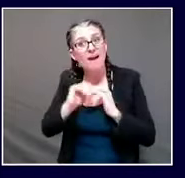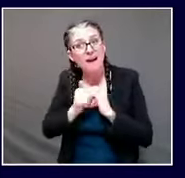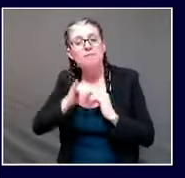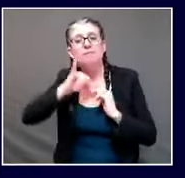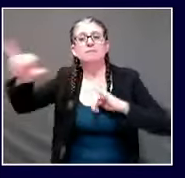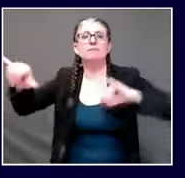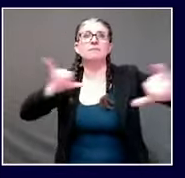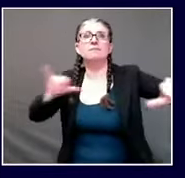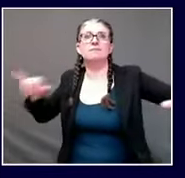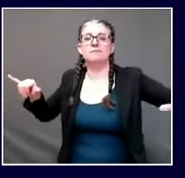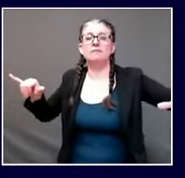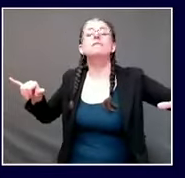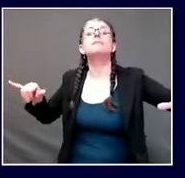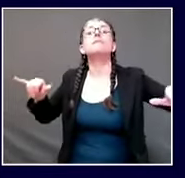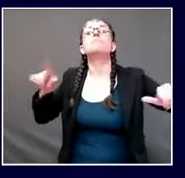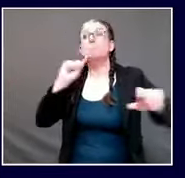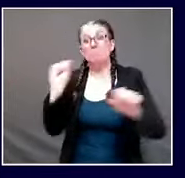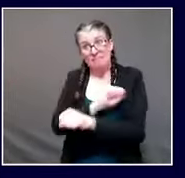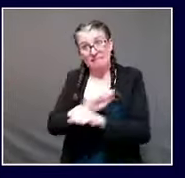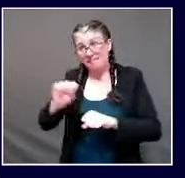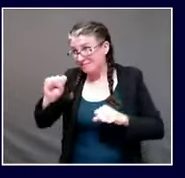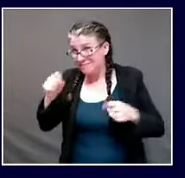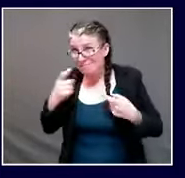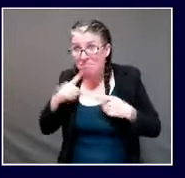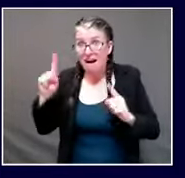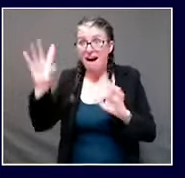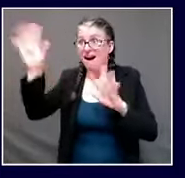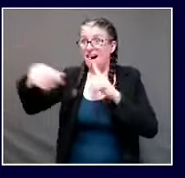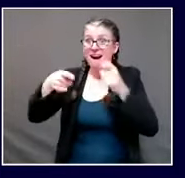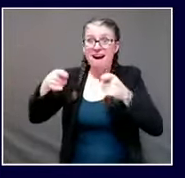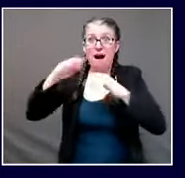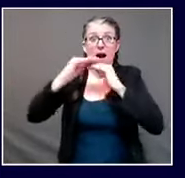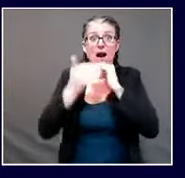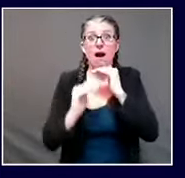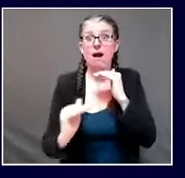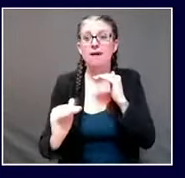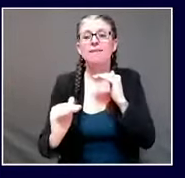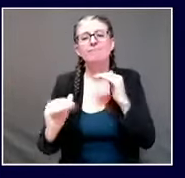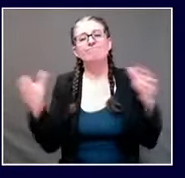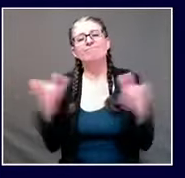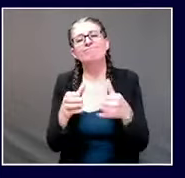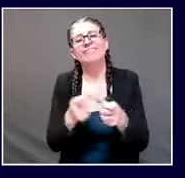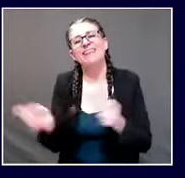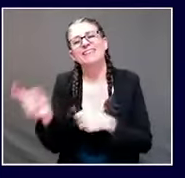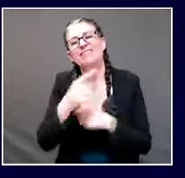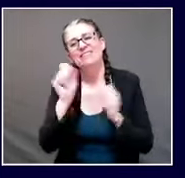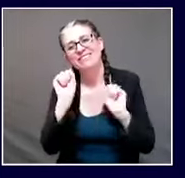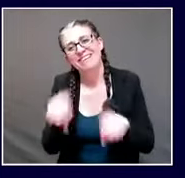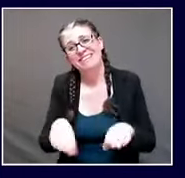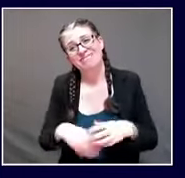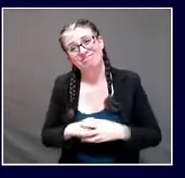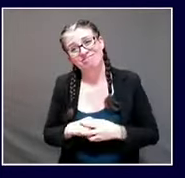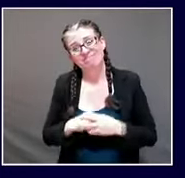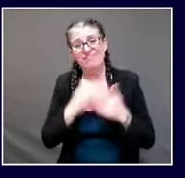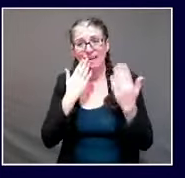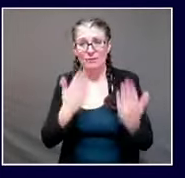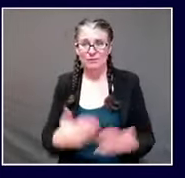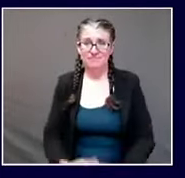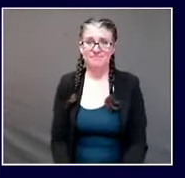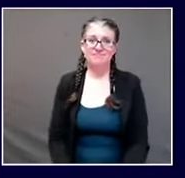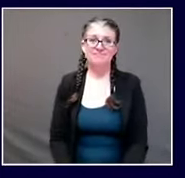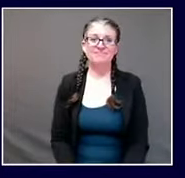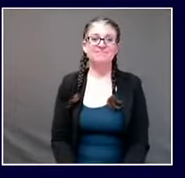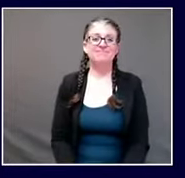in mind that gratitude is the highest virtue thank you thank you so much governor